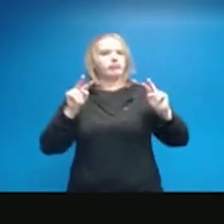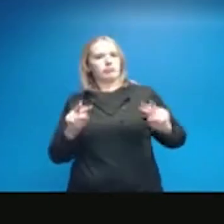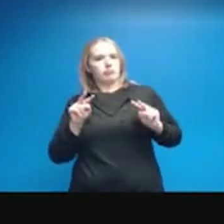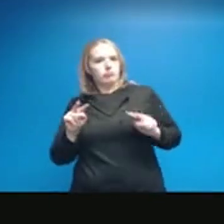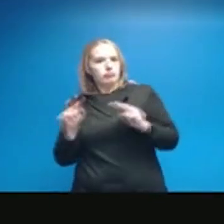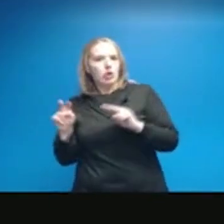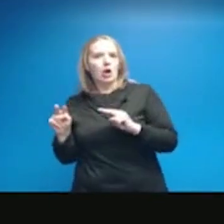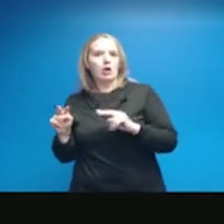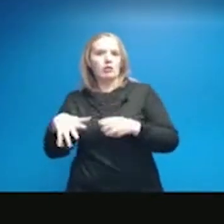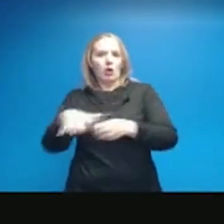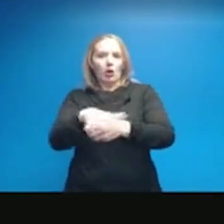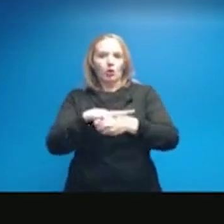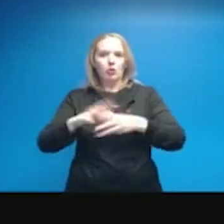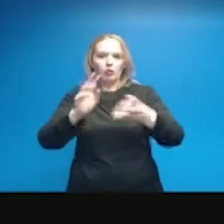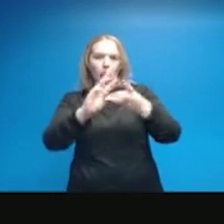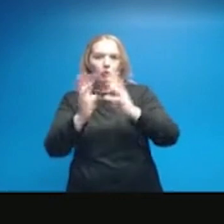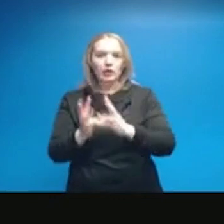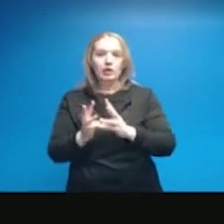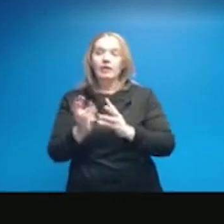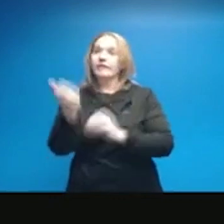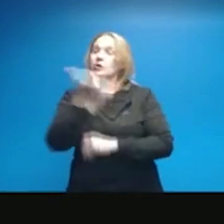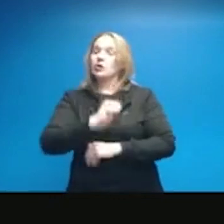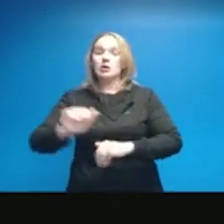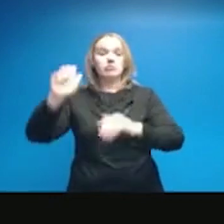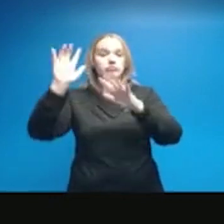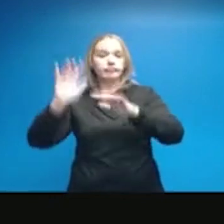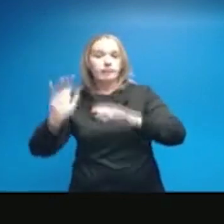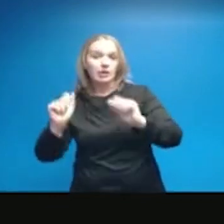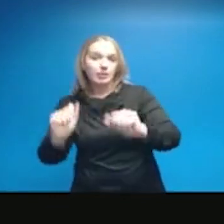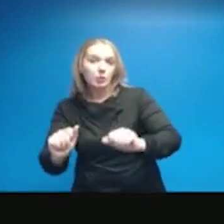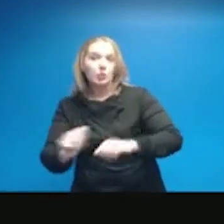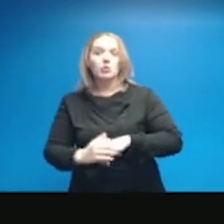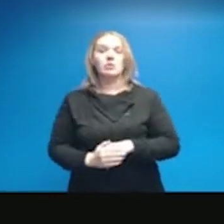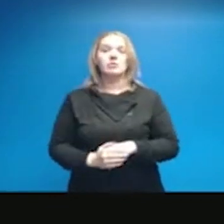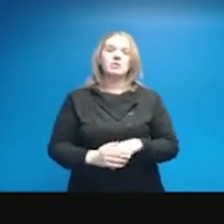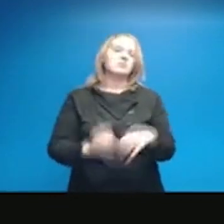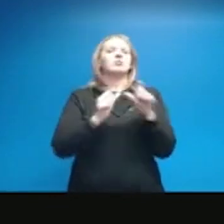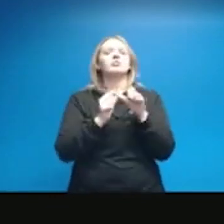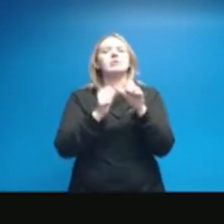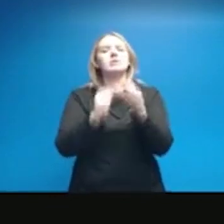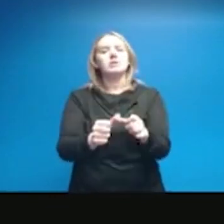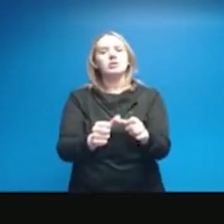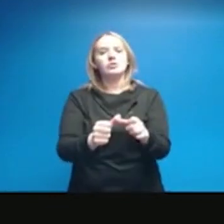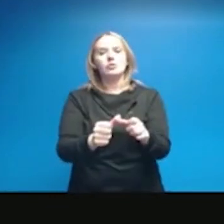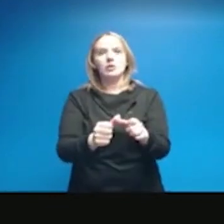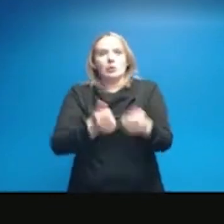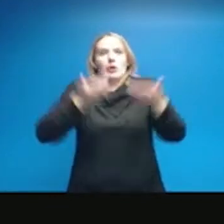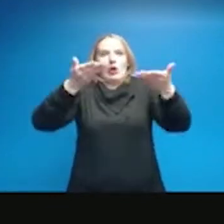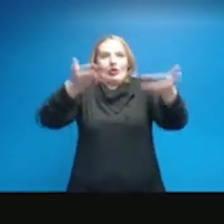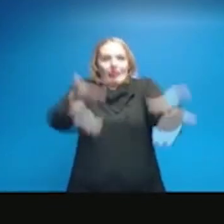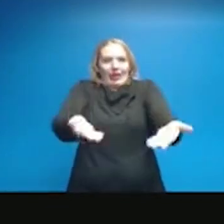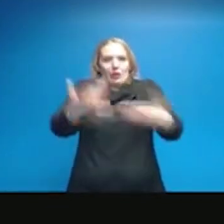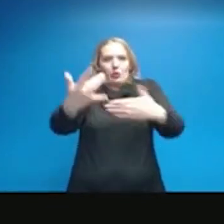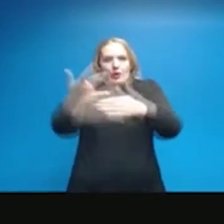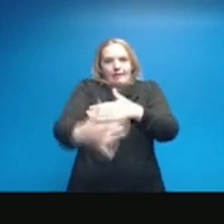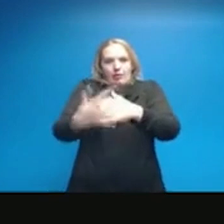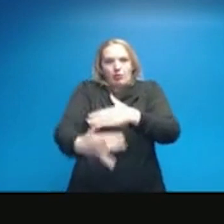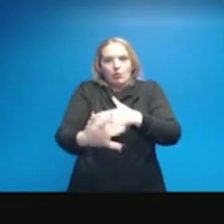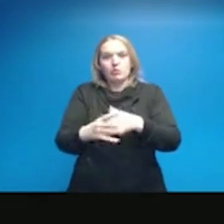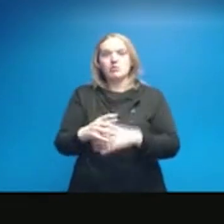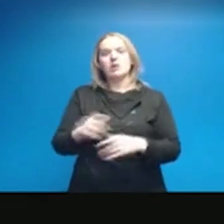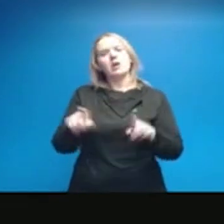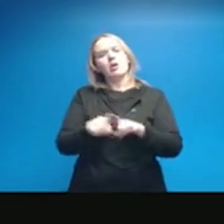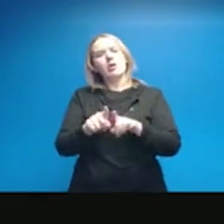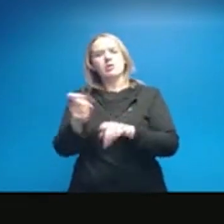the local forecast for any precipitation, just to continue having a presence out there. And again, just to